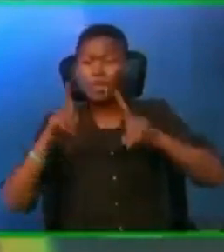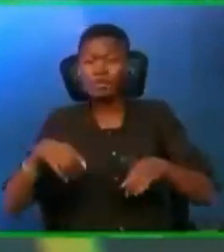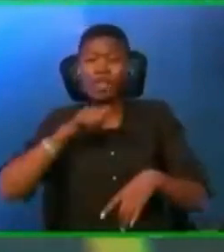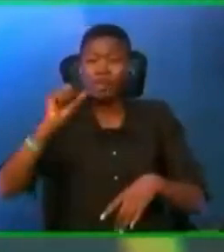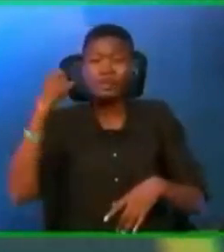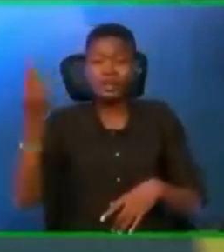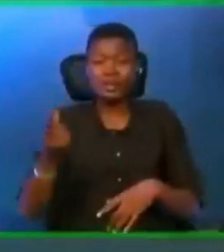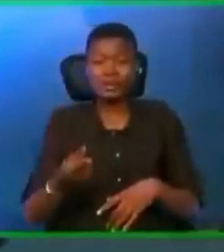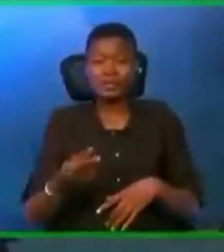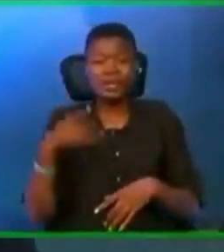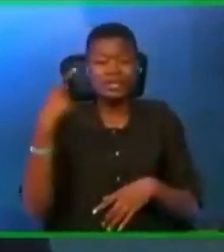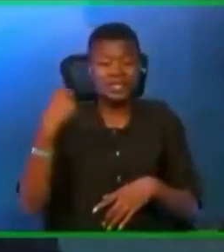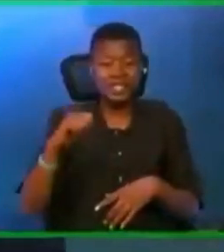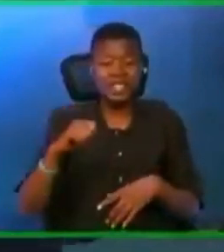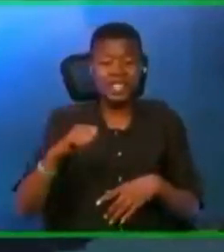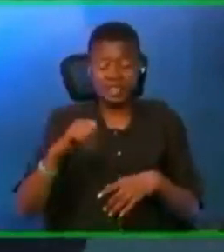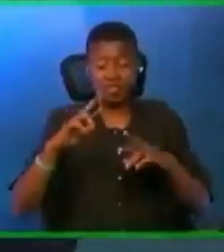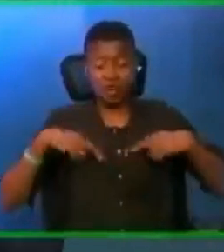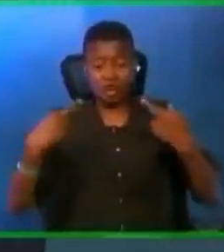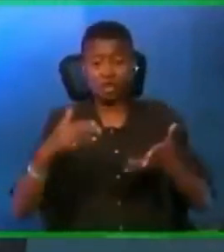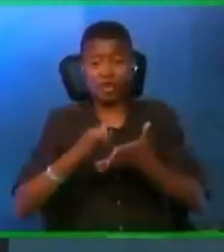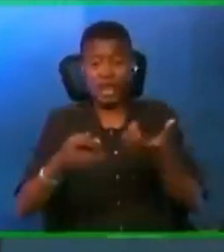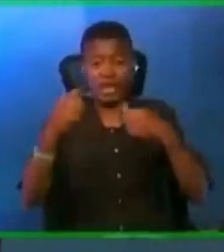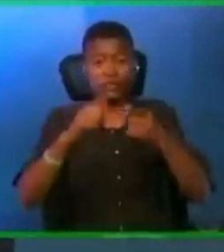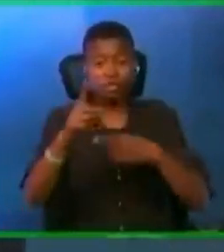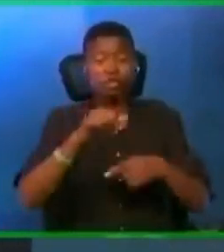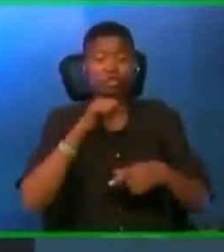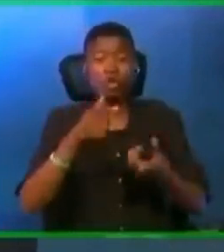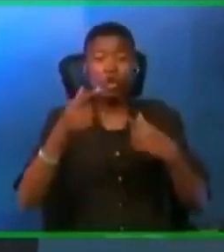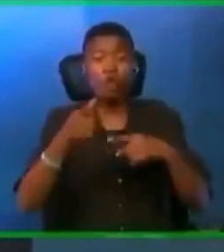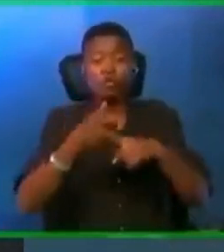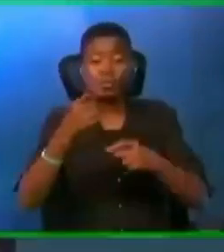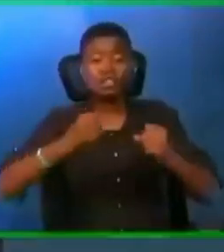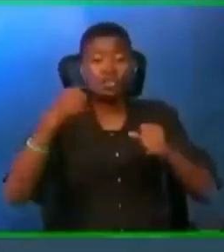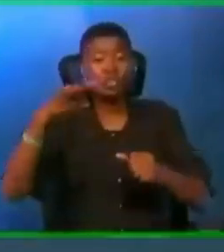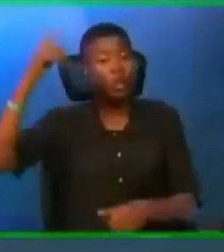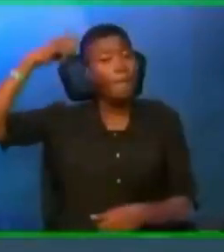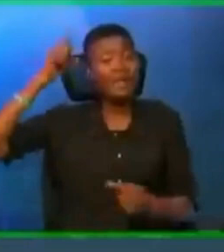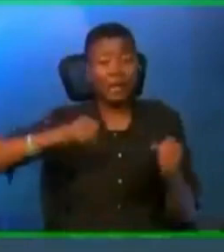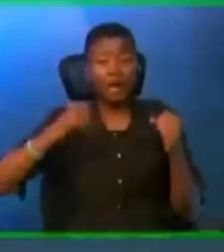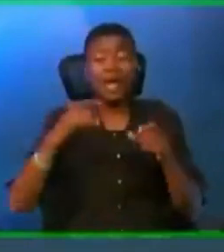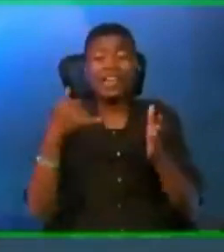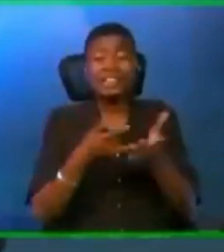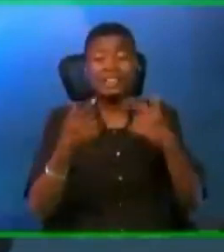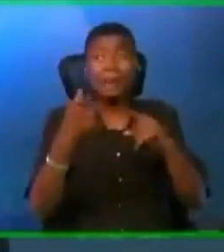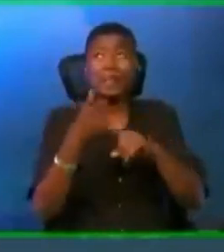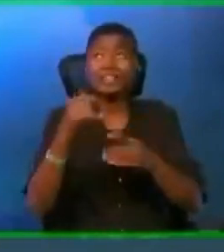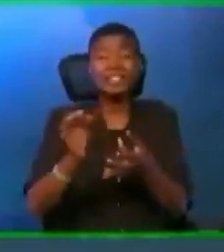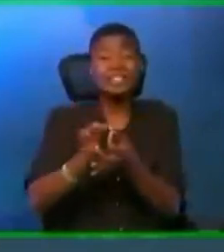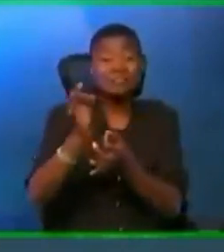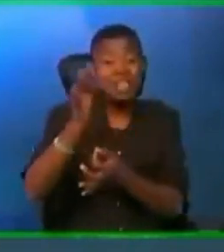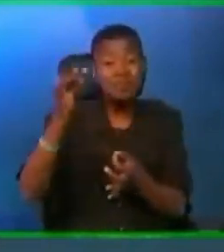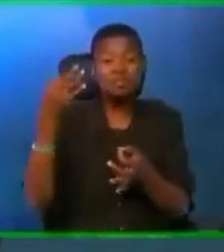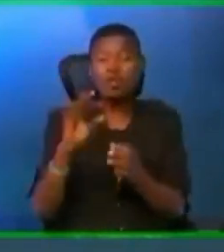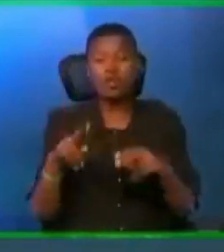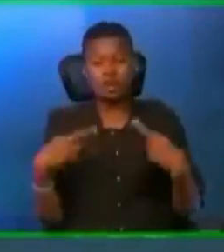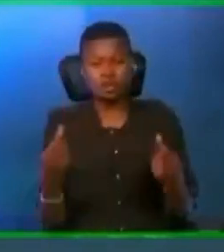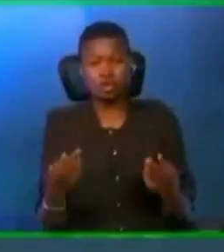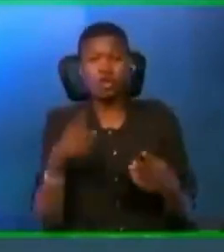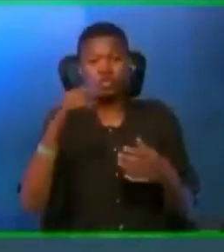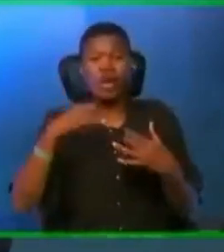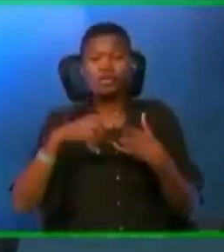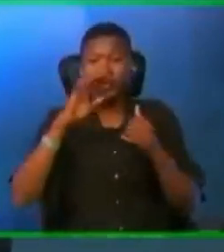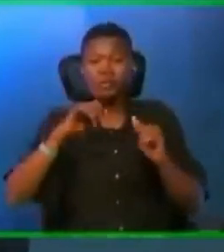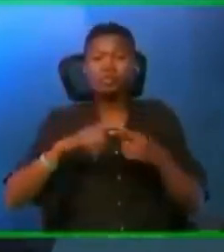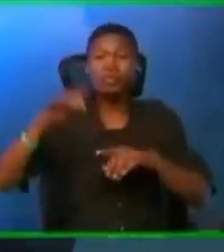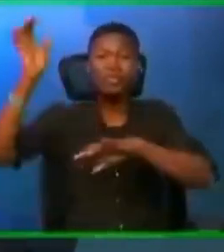the strength of your cerebral power. It came by the spirit of revelation. And except you tap into the economy of the spirit of wisdom, you will never be able